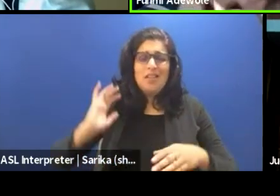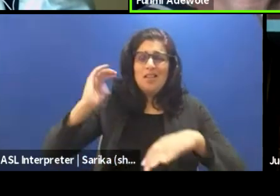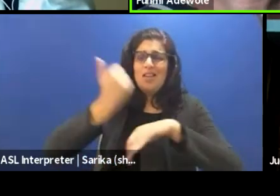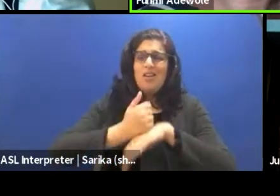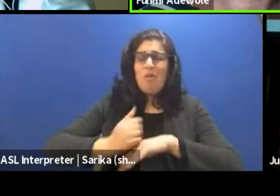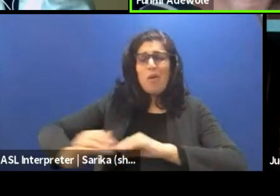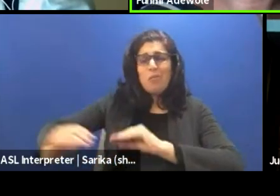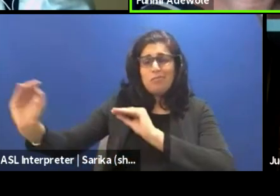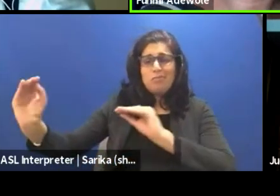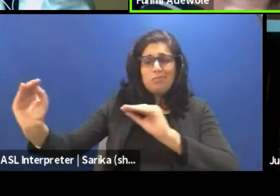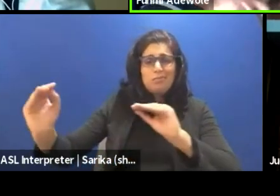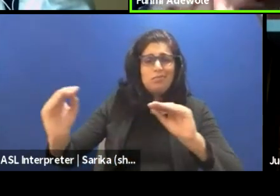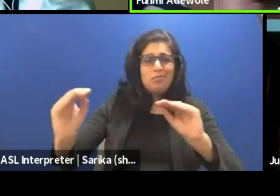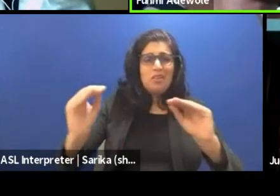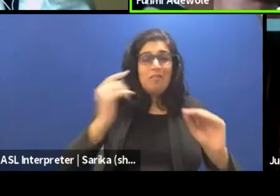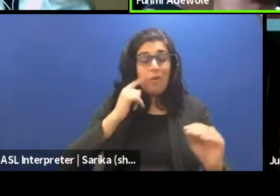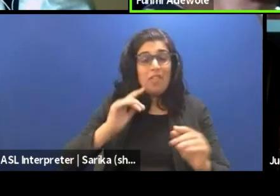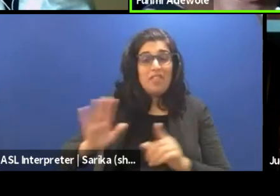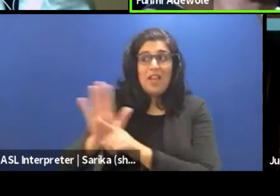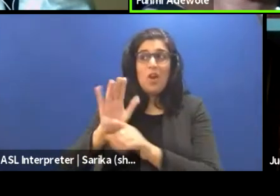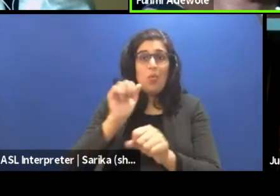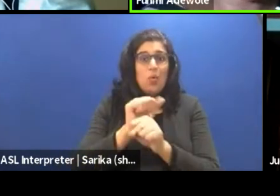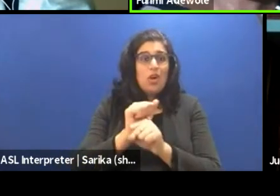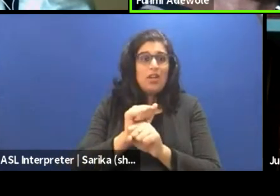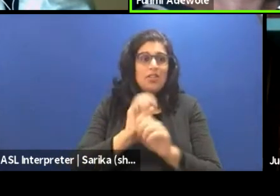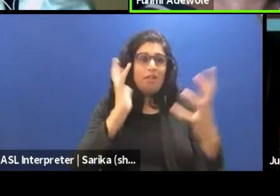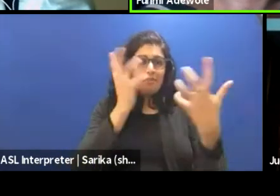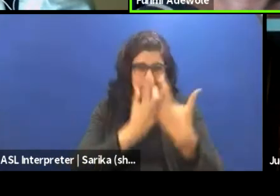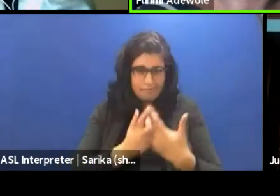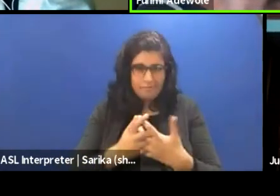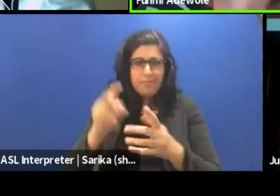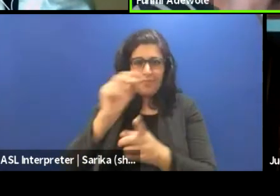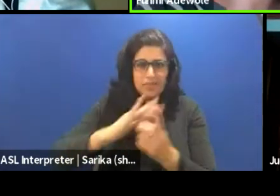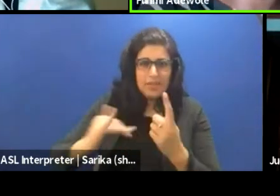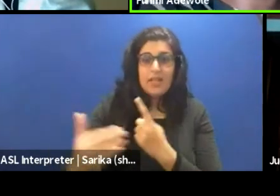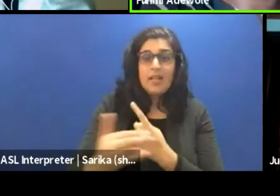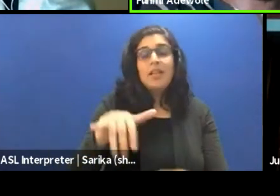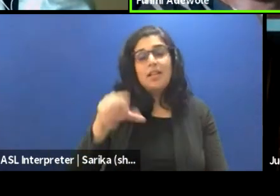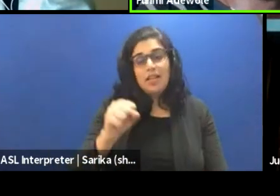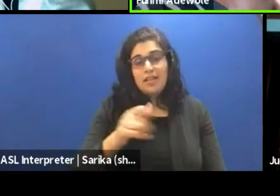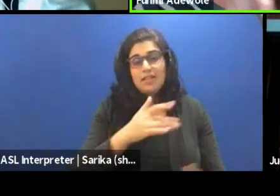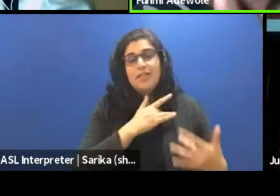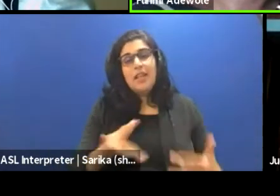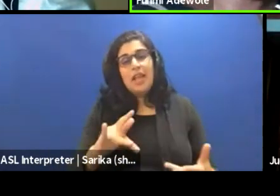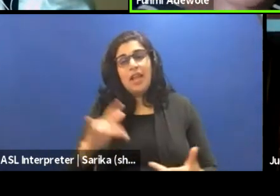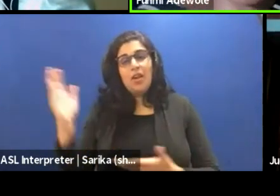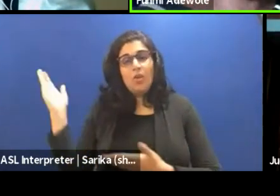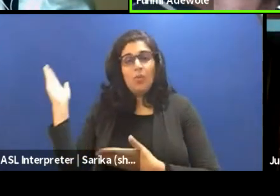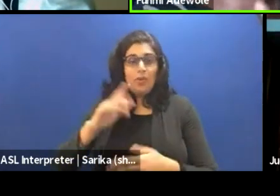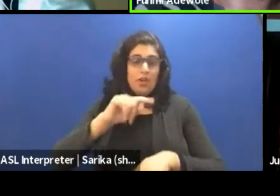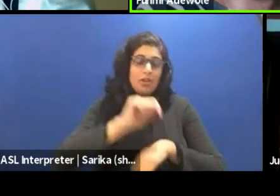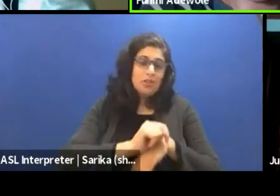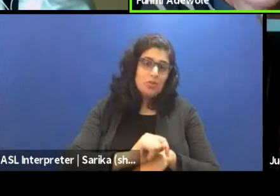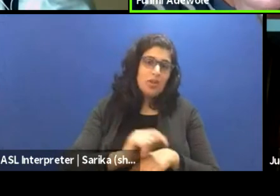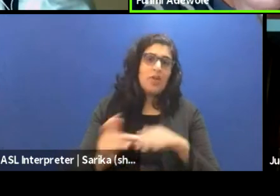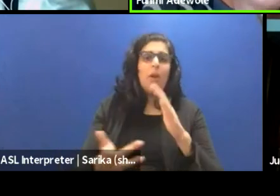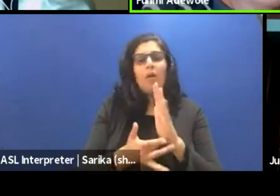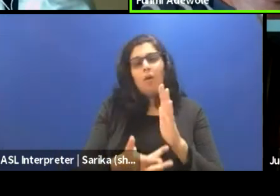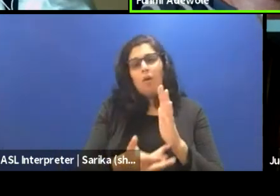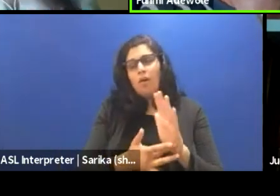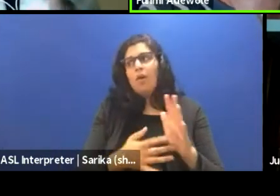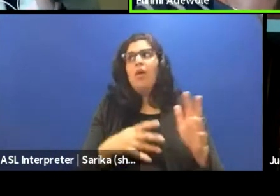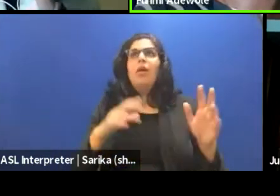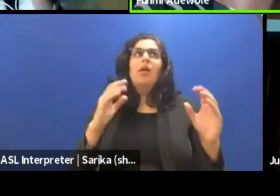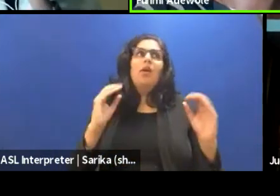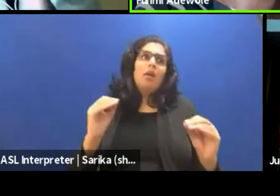in order for their work to work in that context. Yes, they usually bring traditional methods and cultures